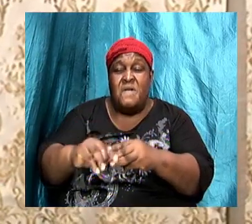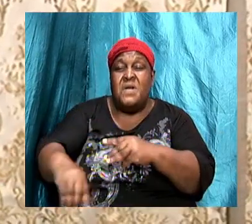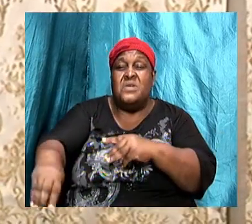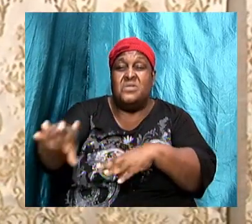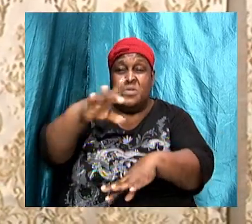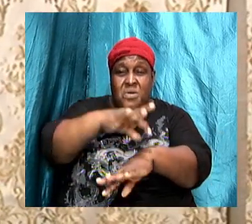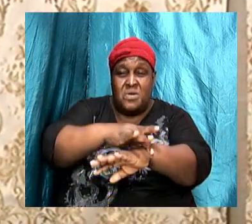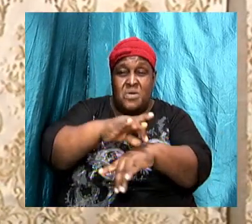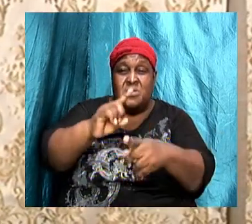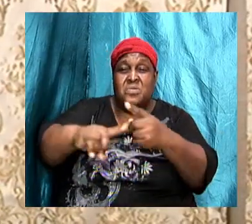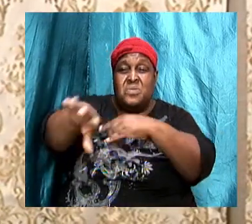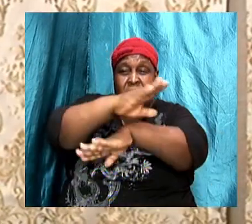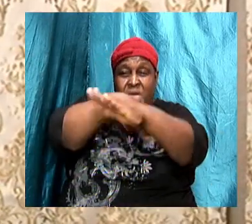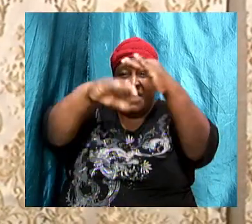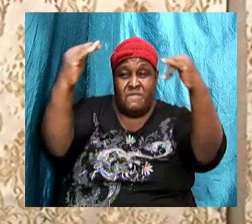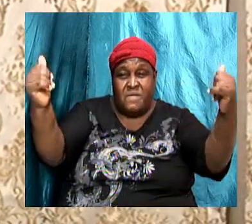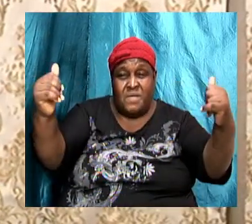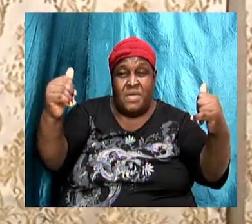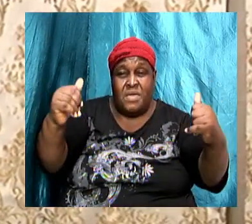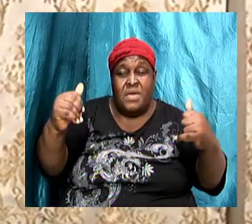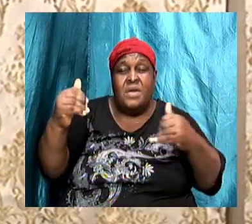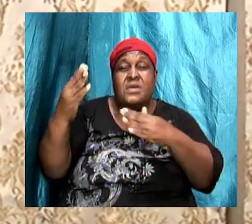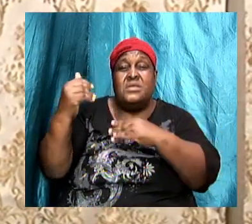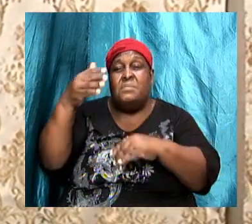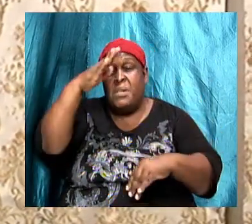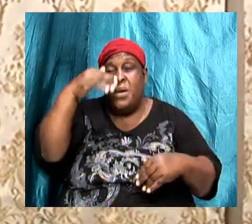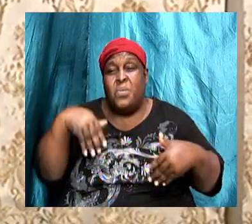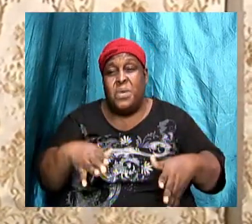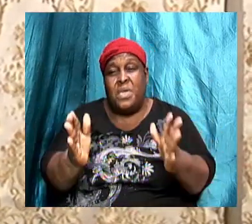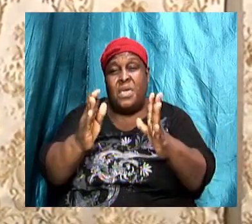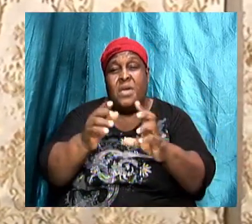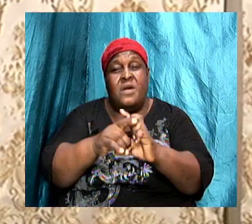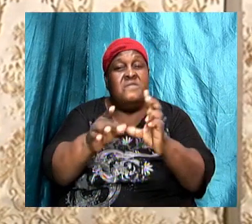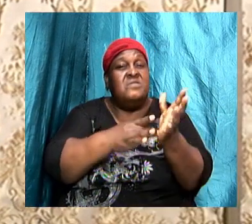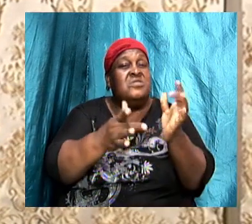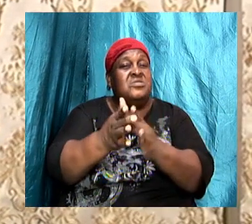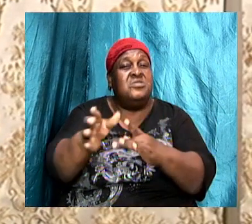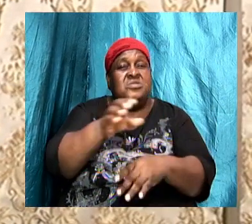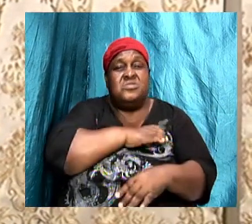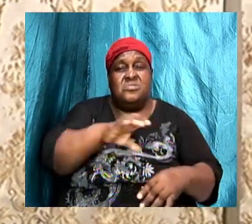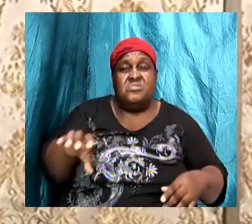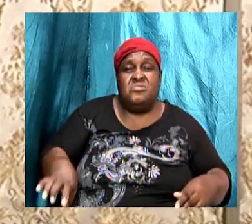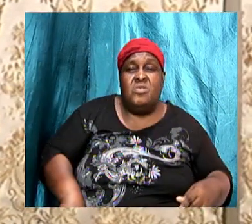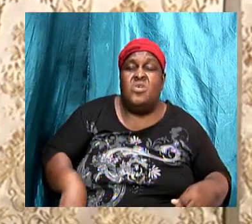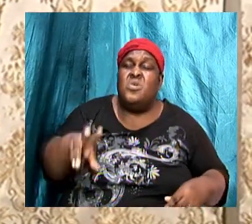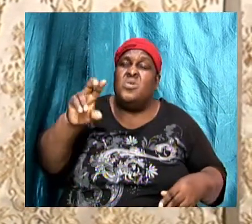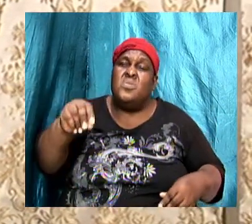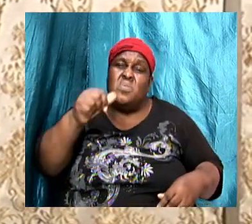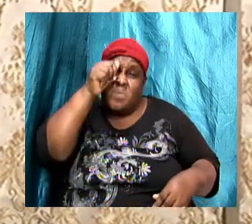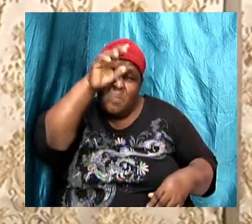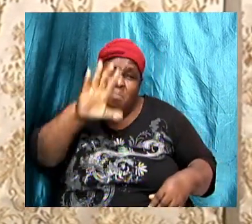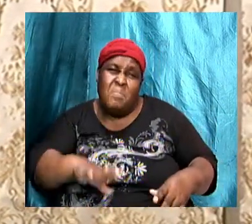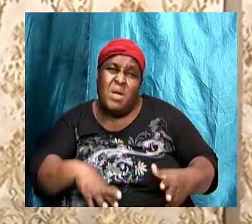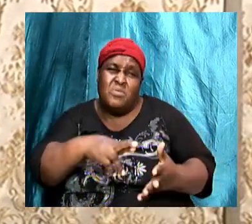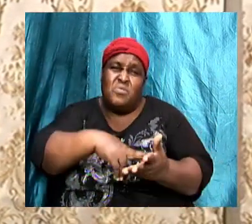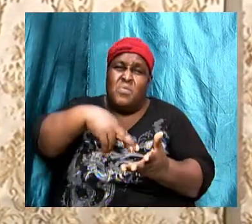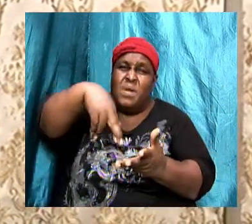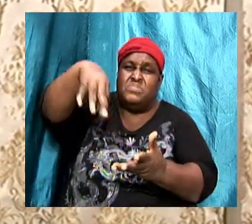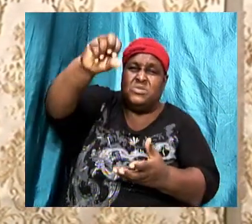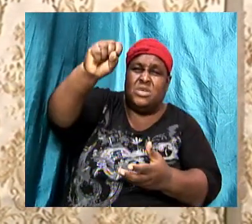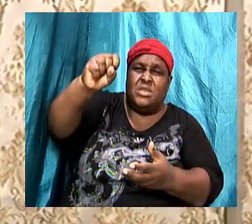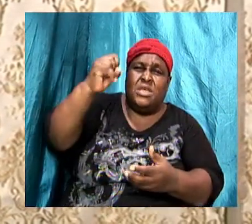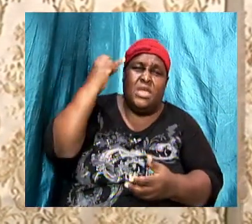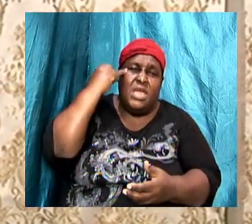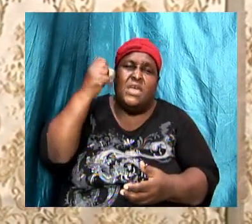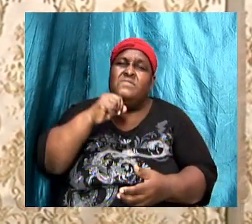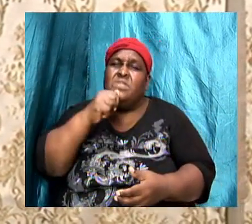except by way of the church of Jesus Christ. No man will ever be raptured if he is not a part